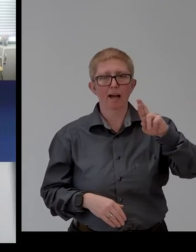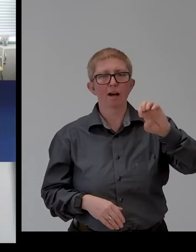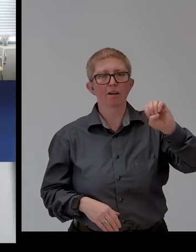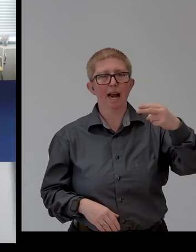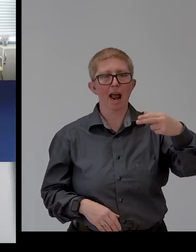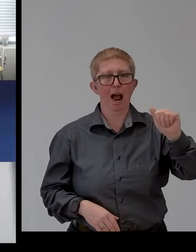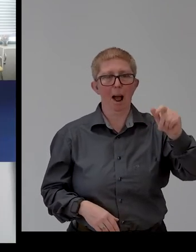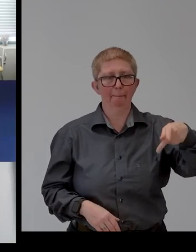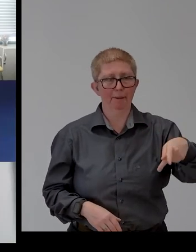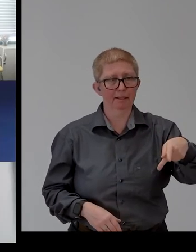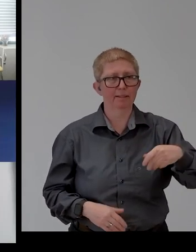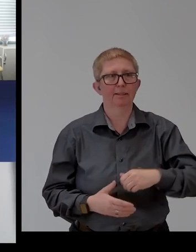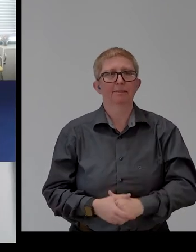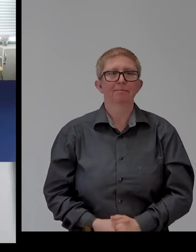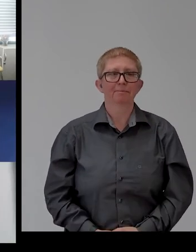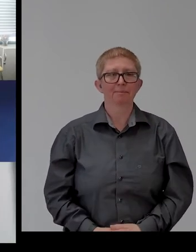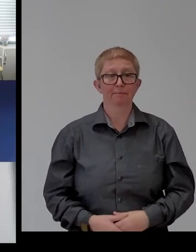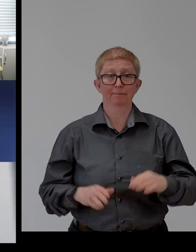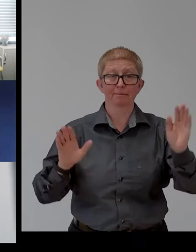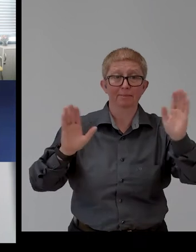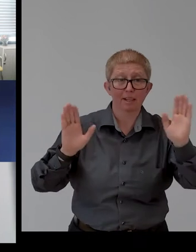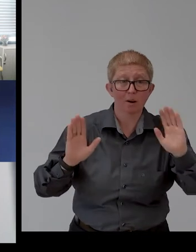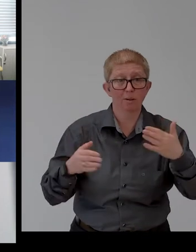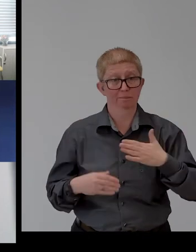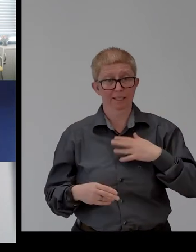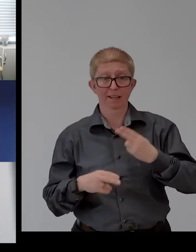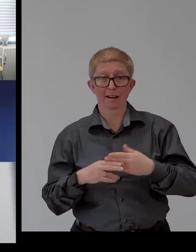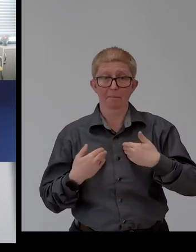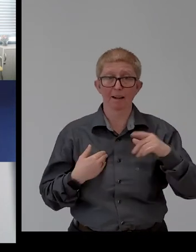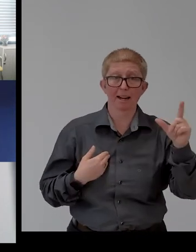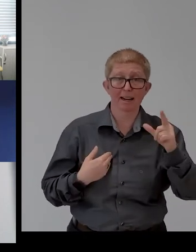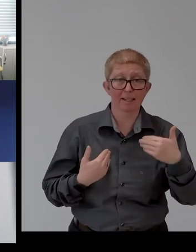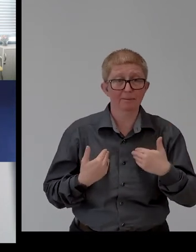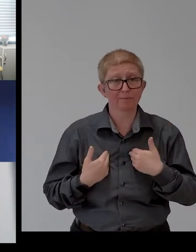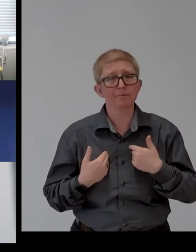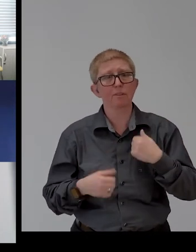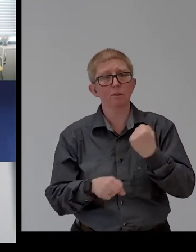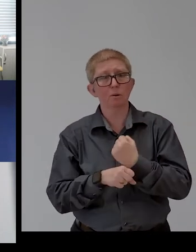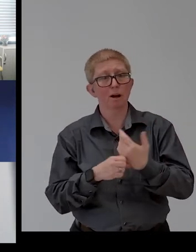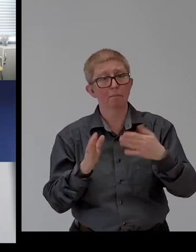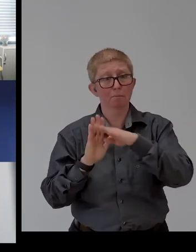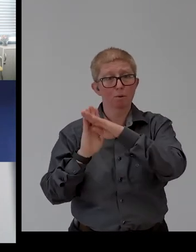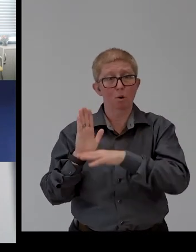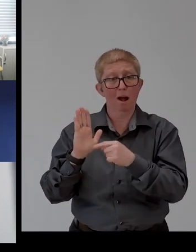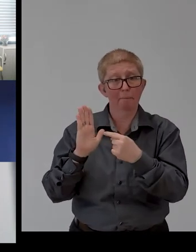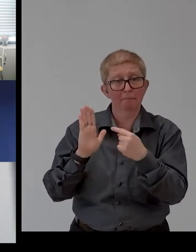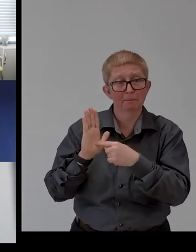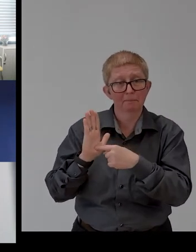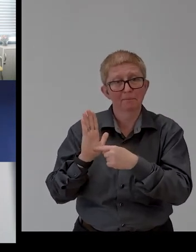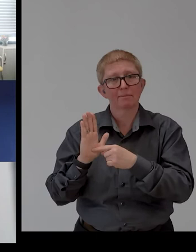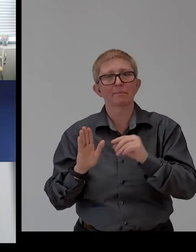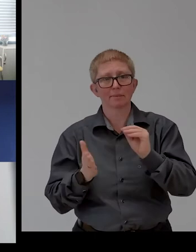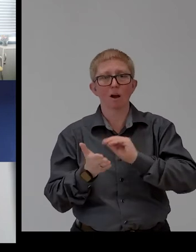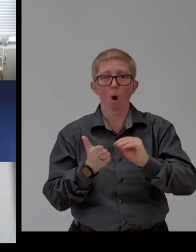Thank you. Hello, everyone. My name is Lea Guignard. I work for Enablement as a program development officer and I'm the coordinator of the Rehab